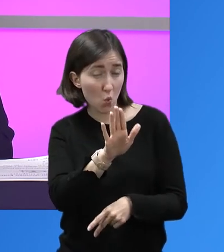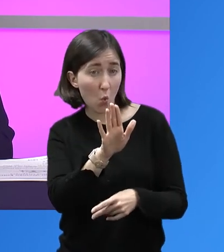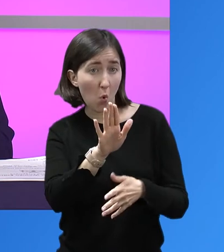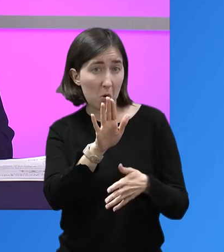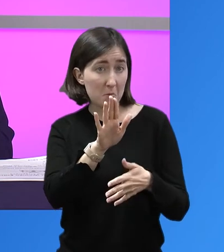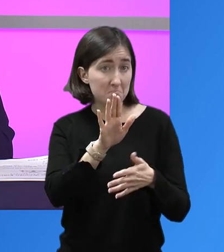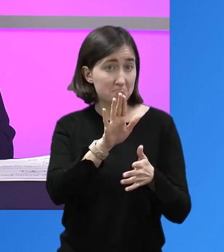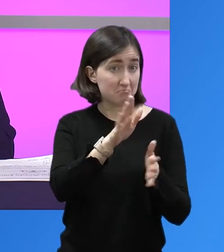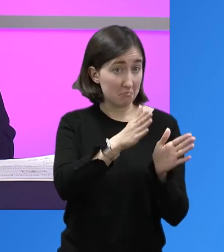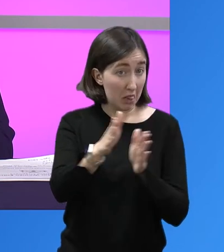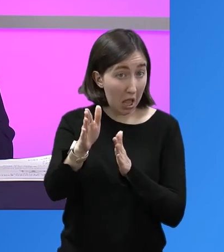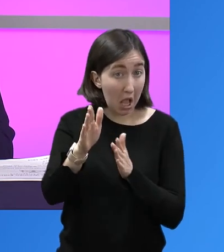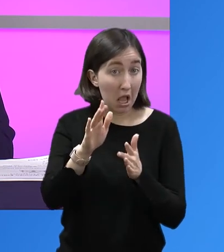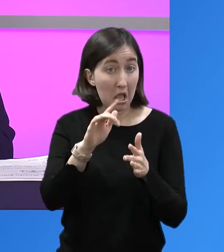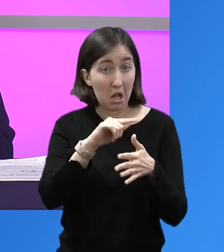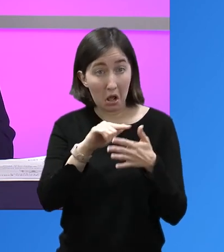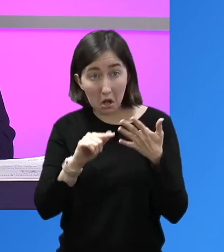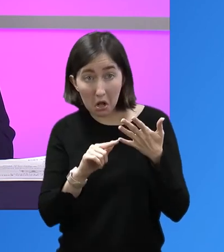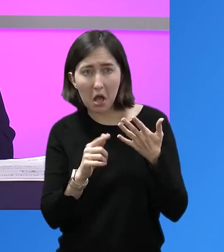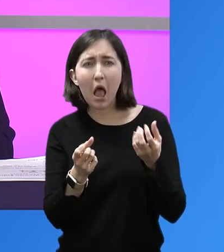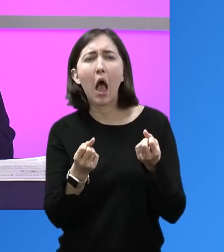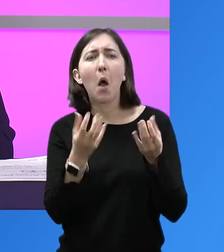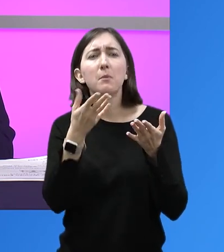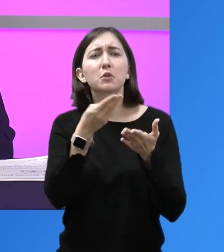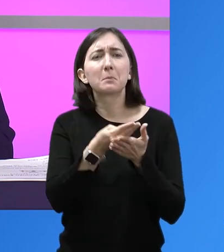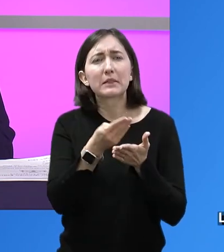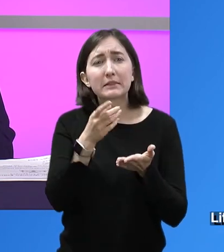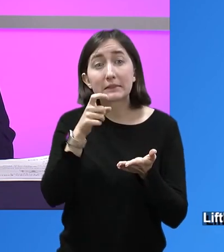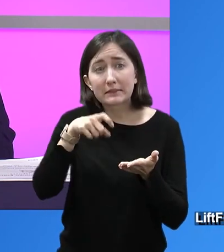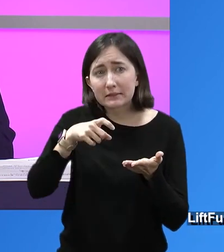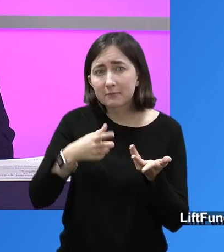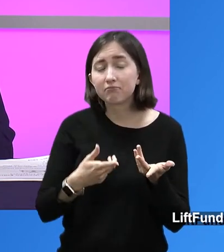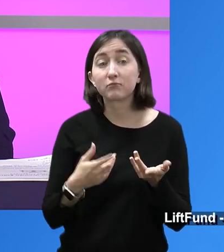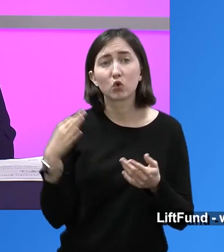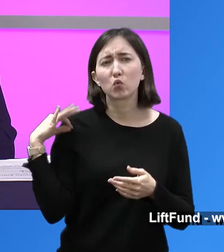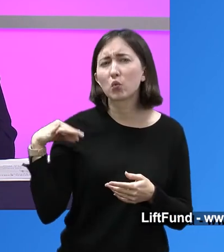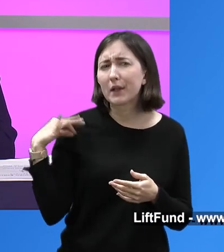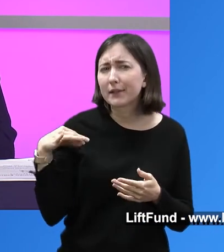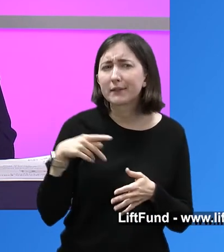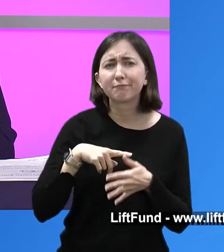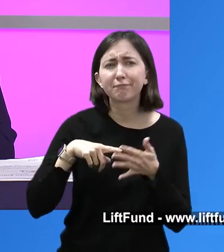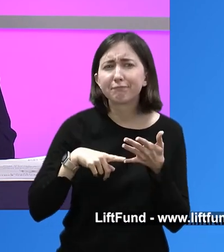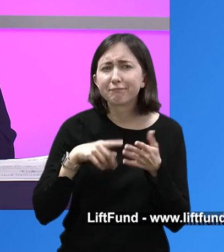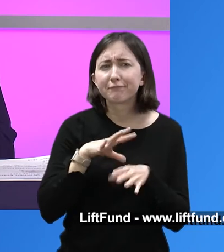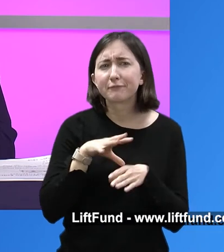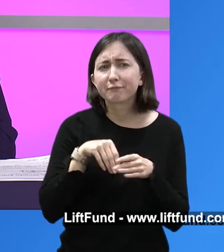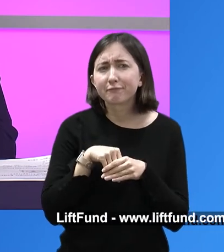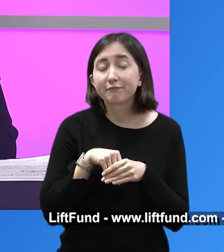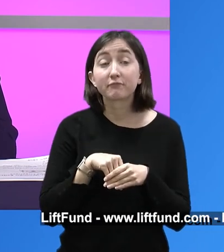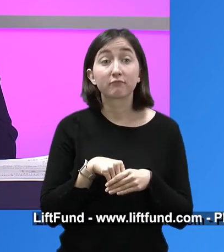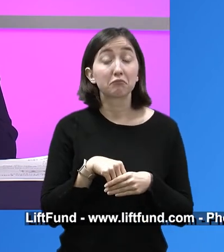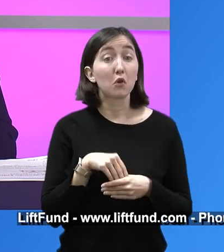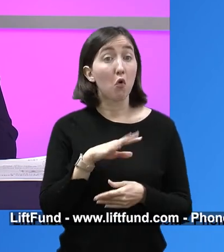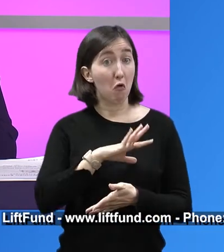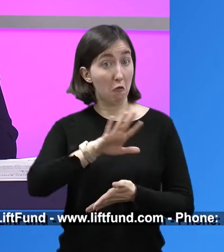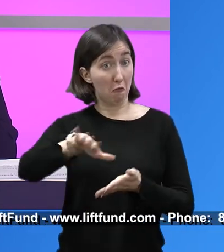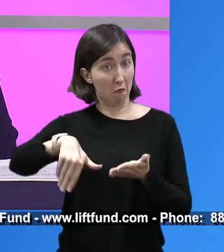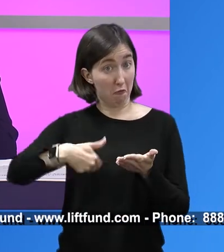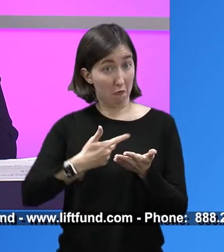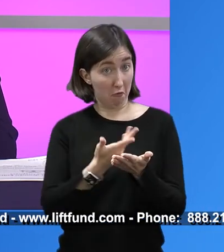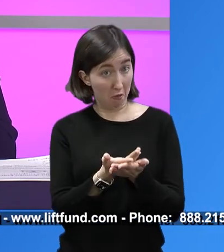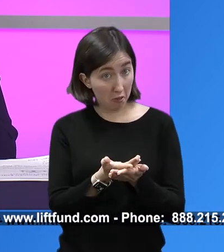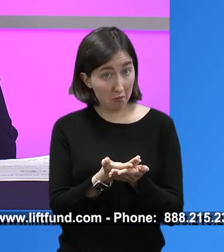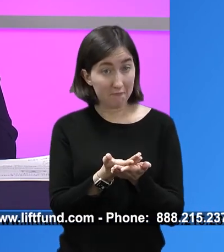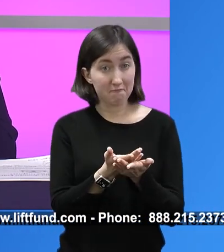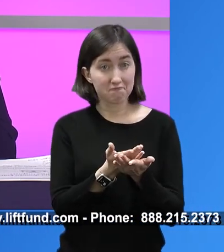about your plan for the business, what your, how much you're needing. We'll talk about credit because all of that is